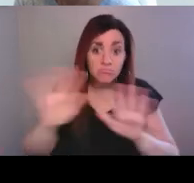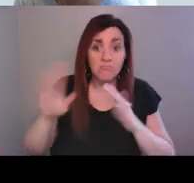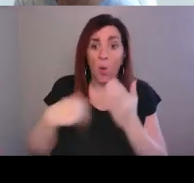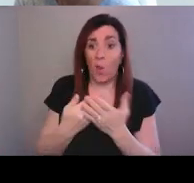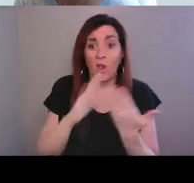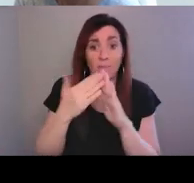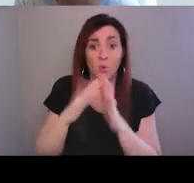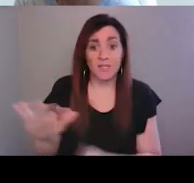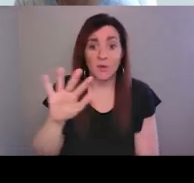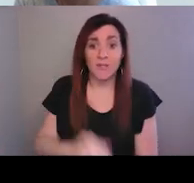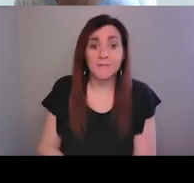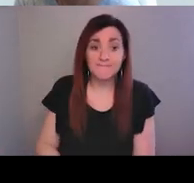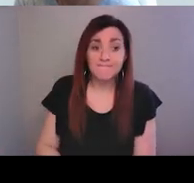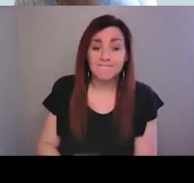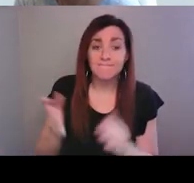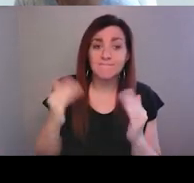All right. Next slide.